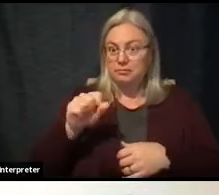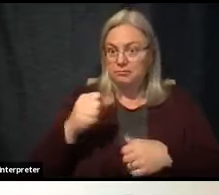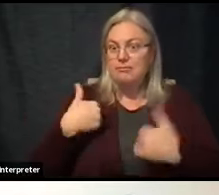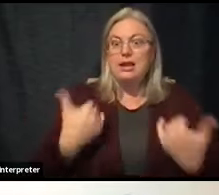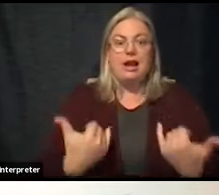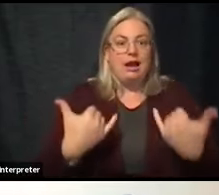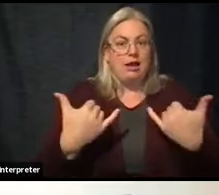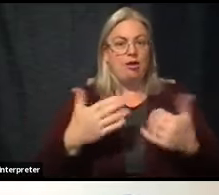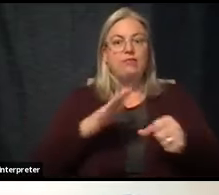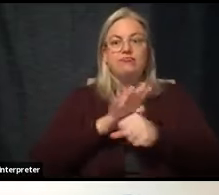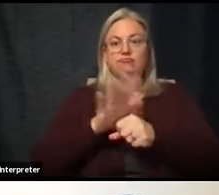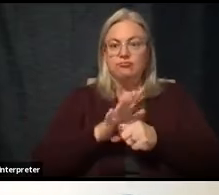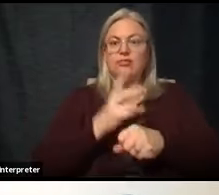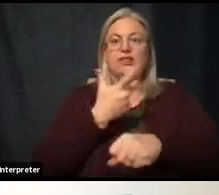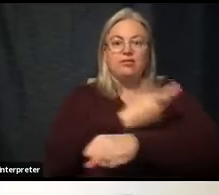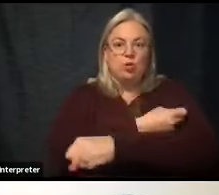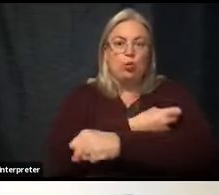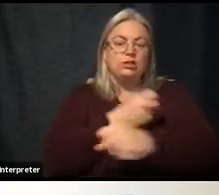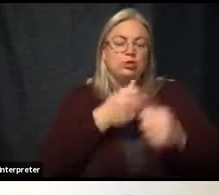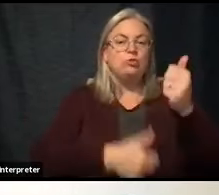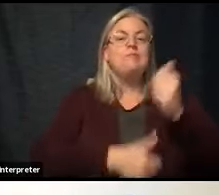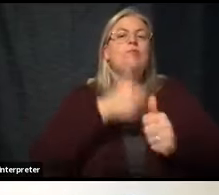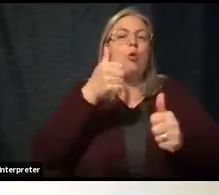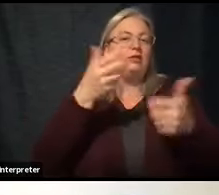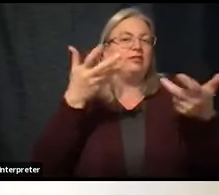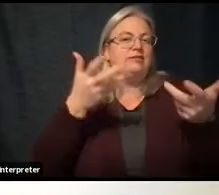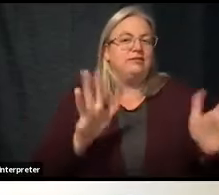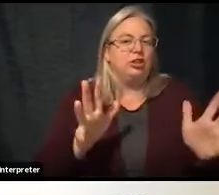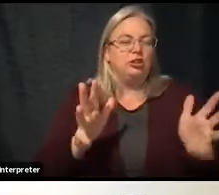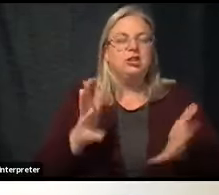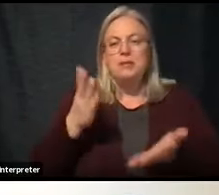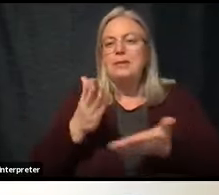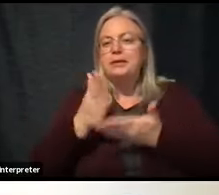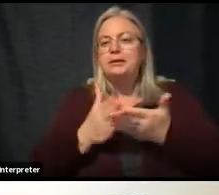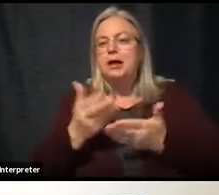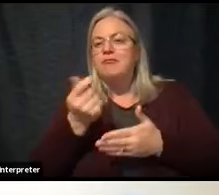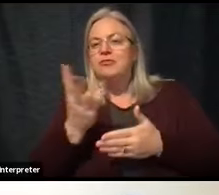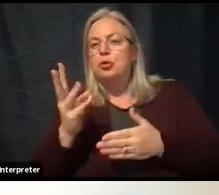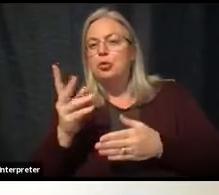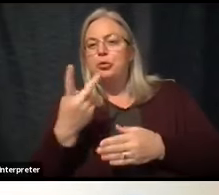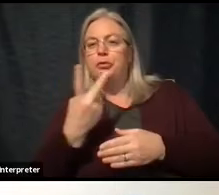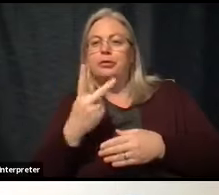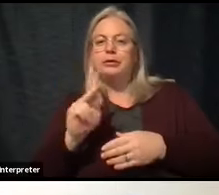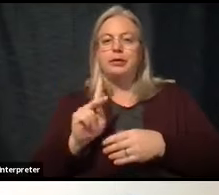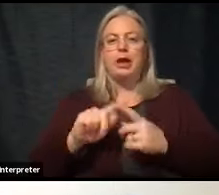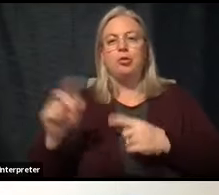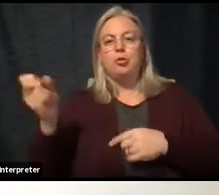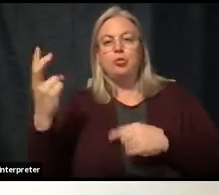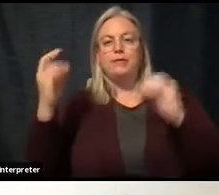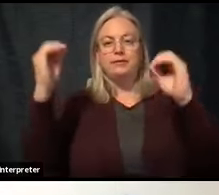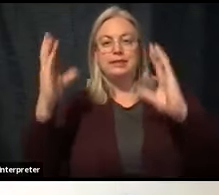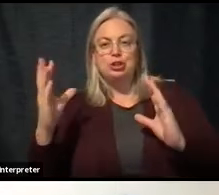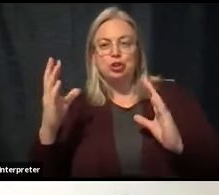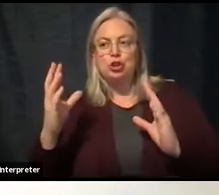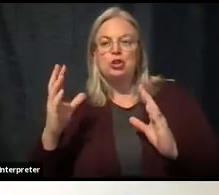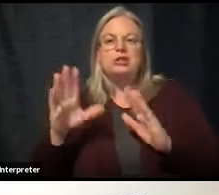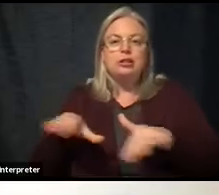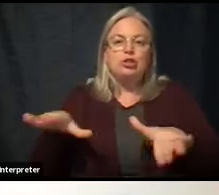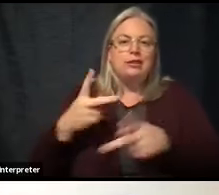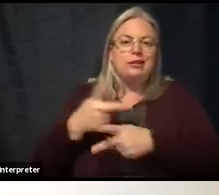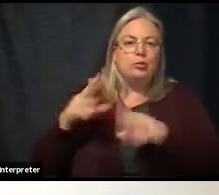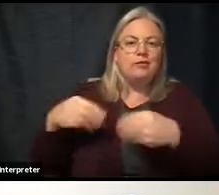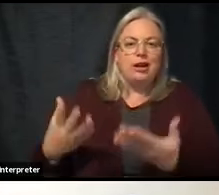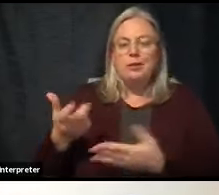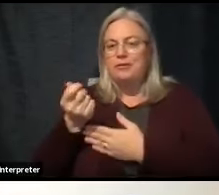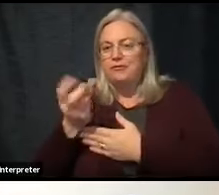now to finish largely, it doesn't mean there won't be a few remaining K through 12 educators, but also our child care providers.